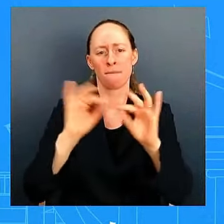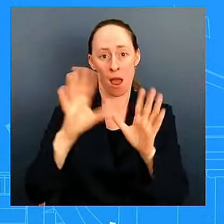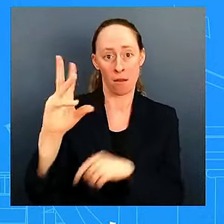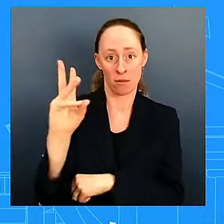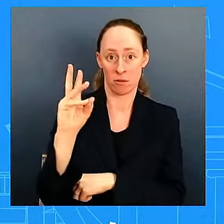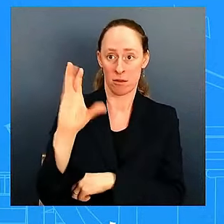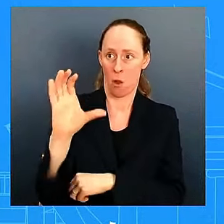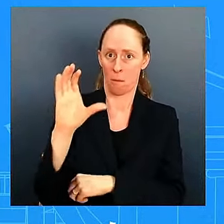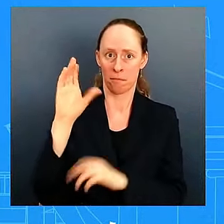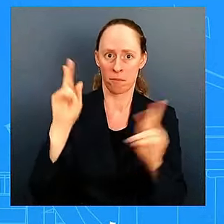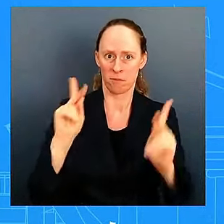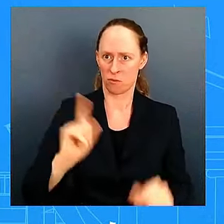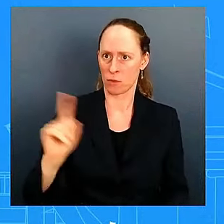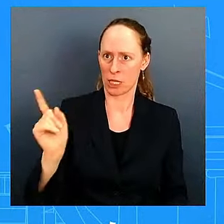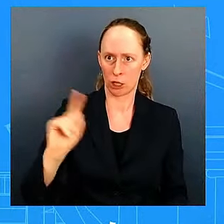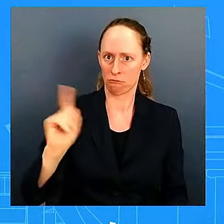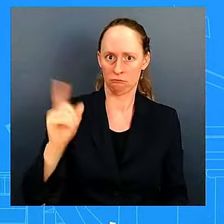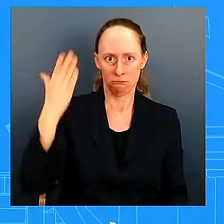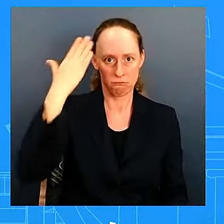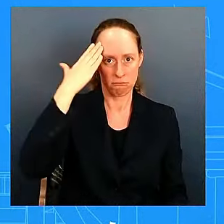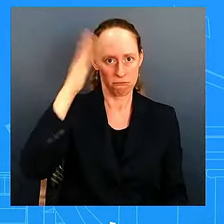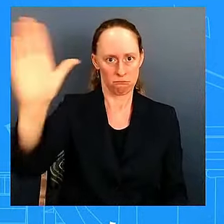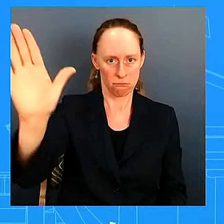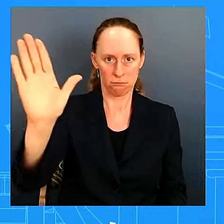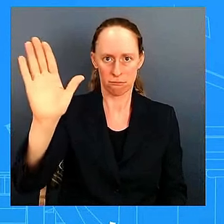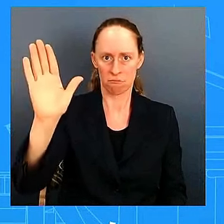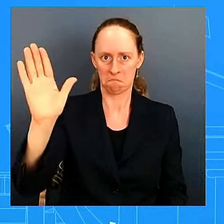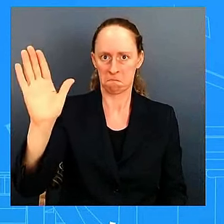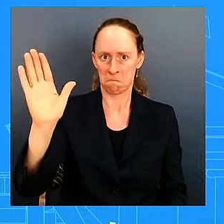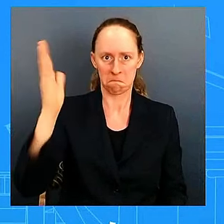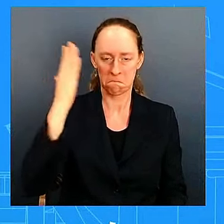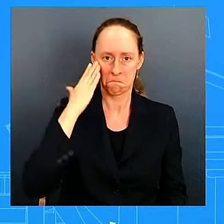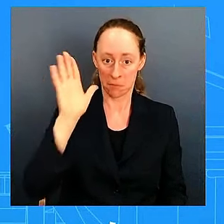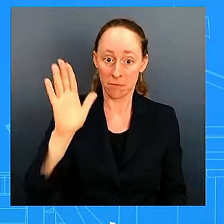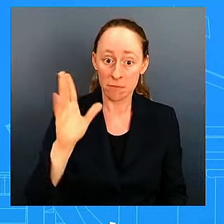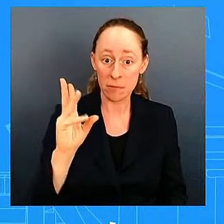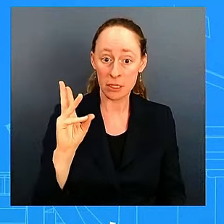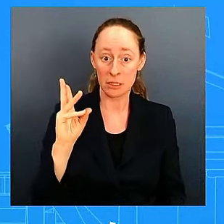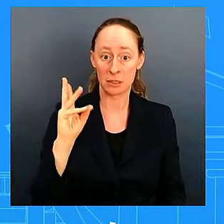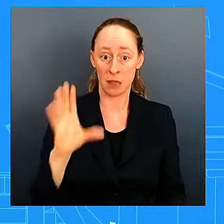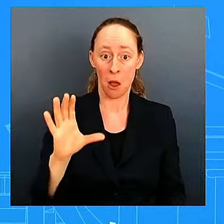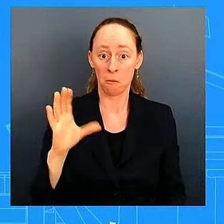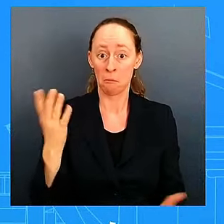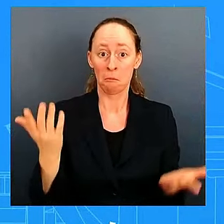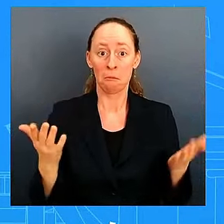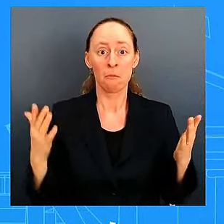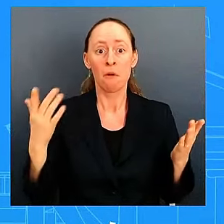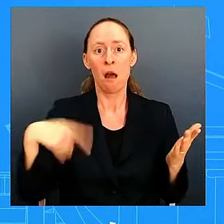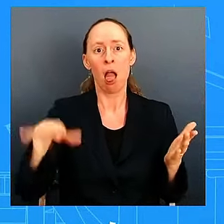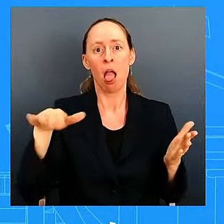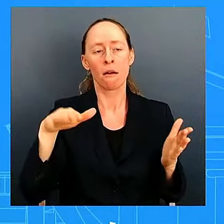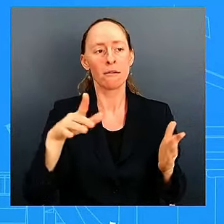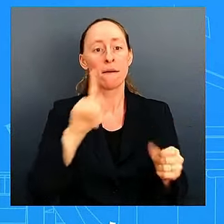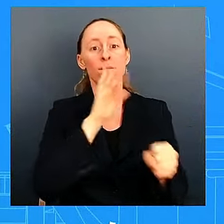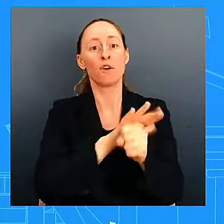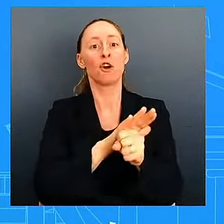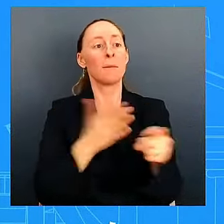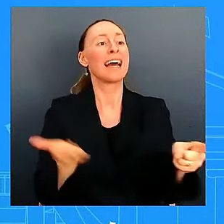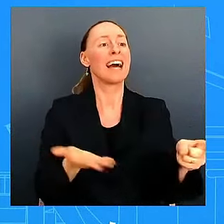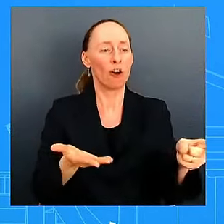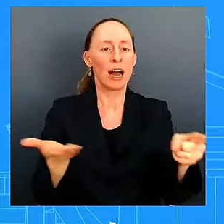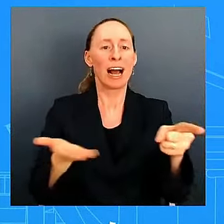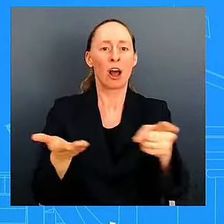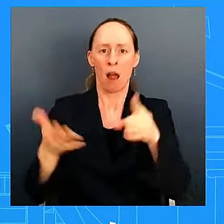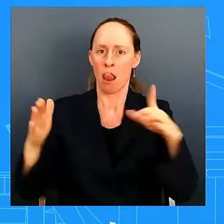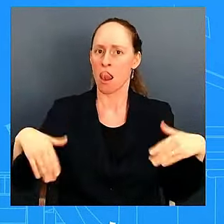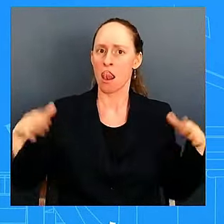essentially validate from multiple sources but we don't know and as the president said this morning we're very hopeful that some of those people just don't